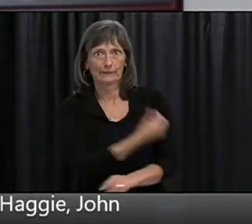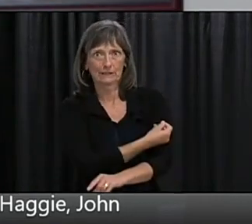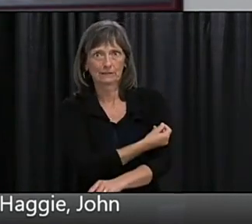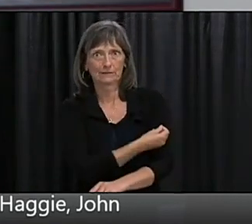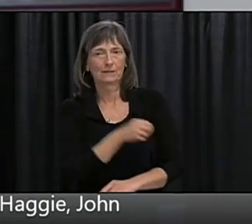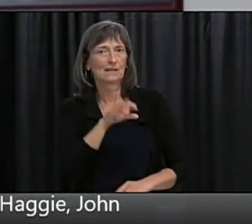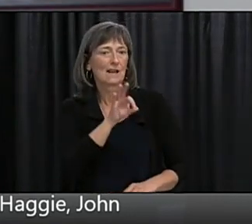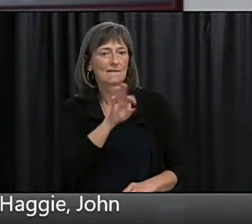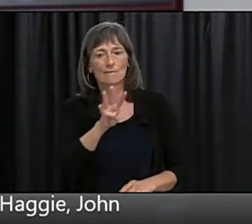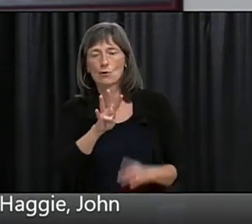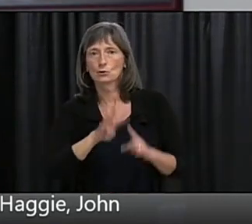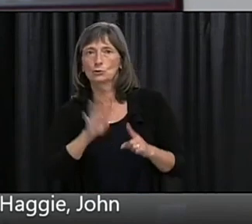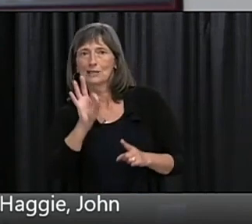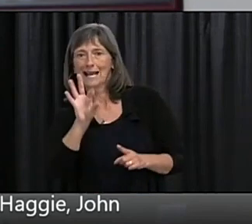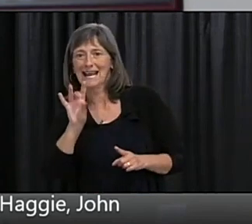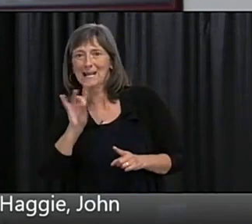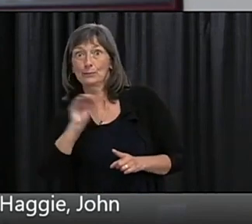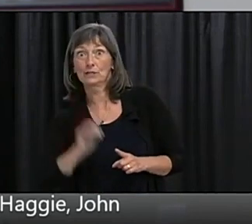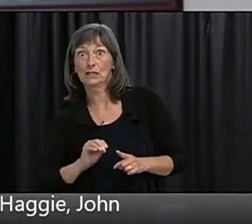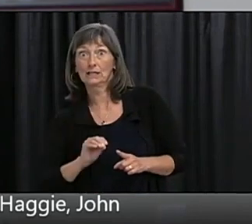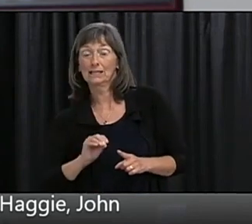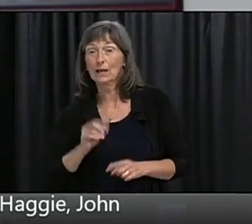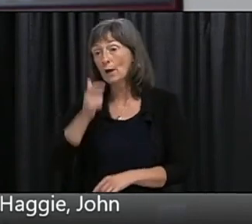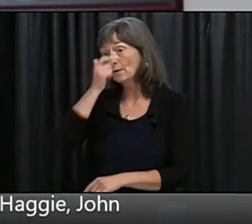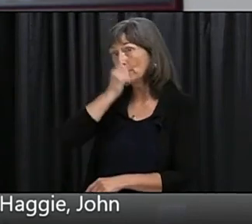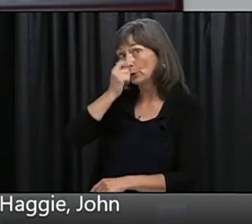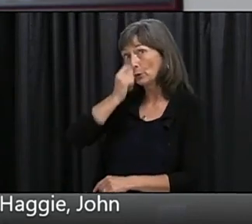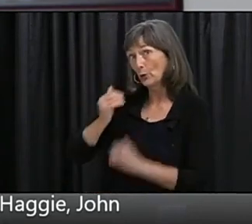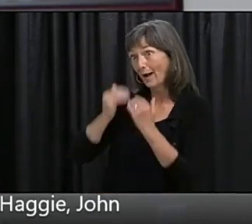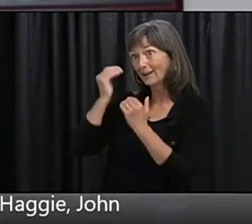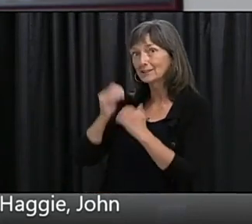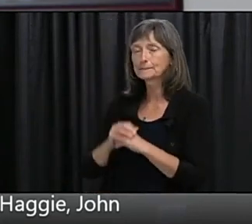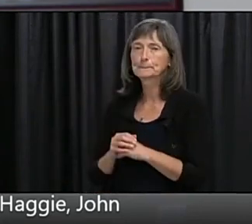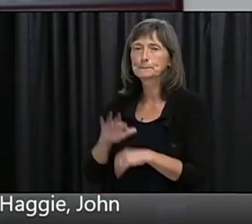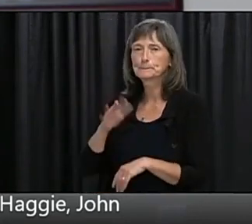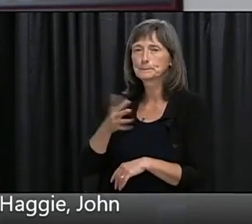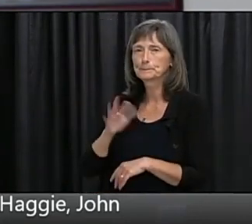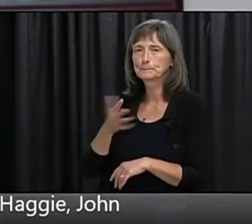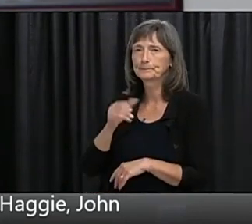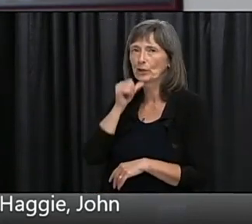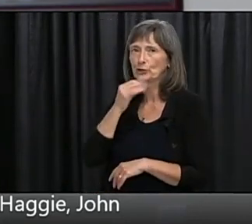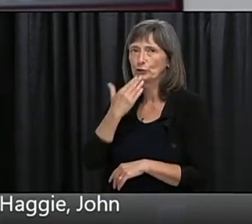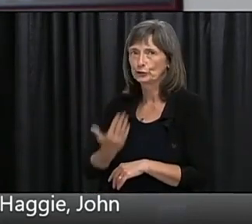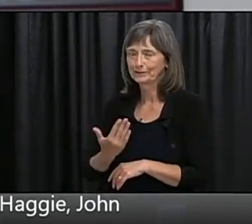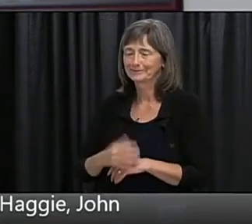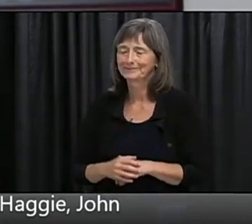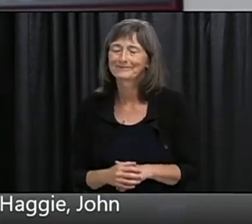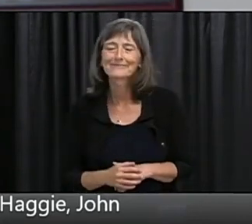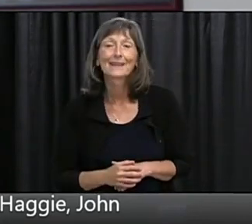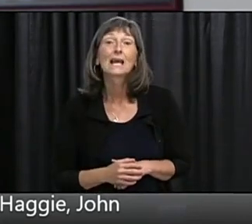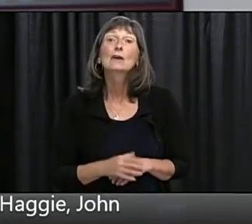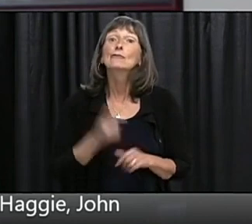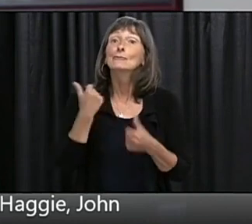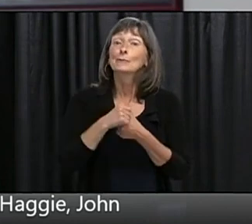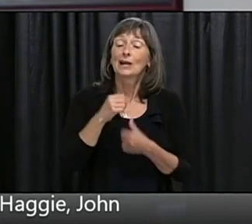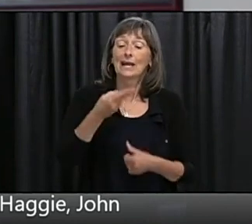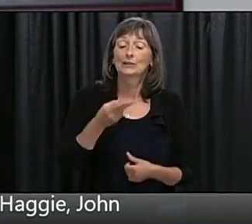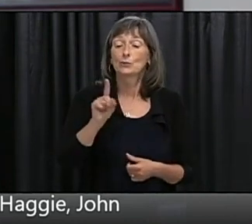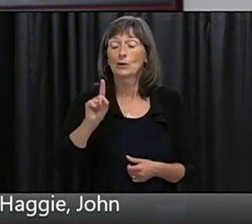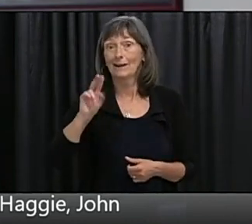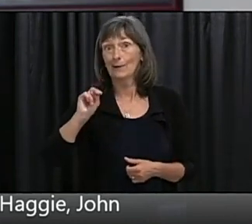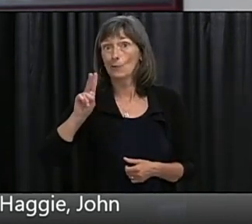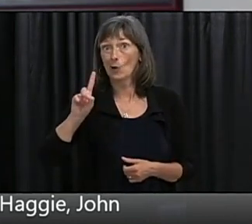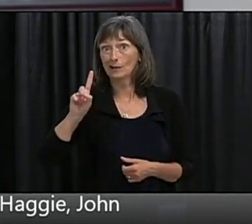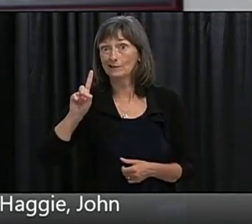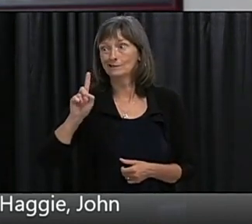excellent by any standard with flu we don't do so well now we have in the past and I remember with H1N1 if you go back that